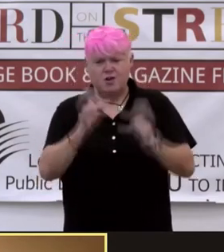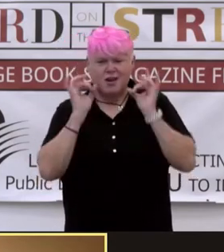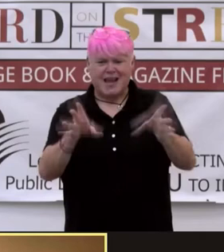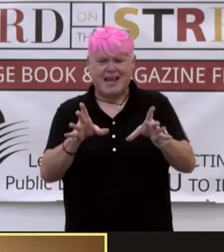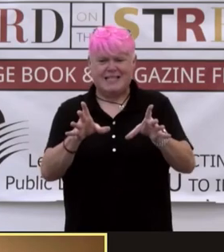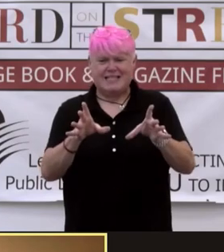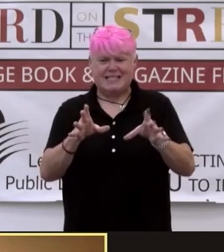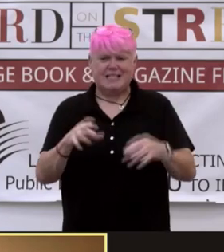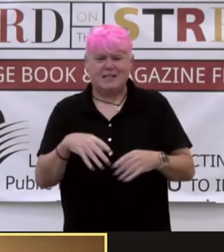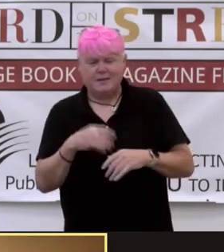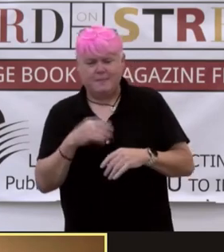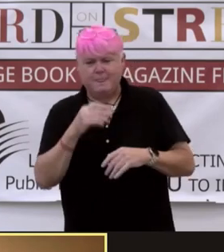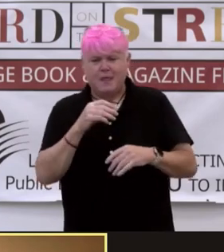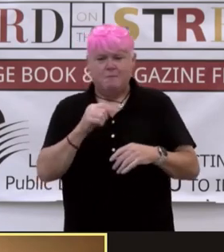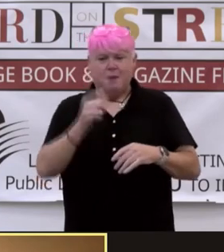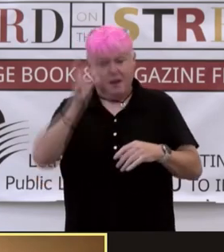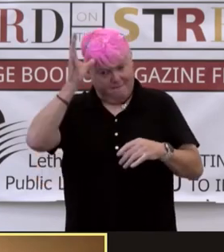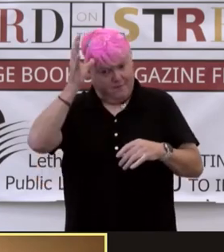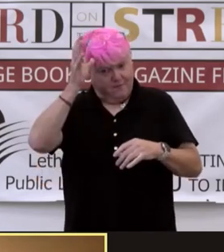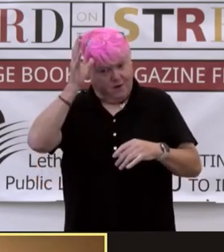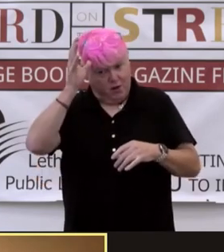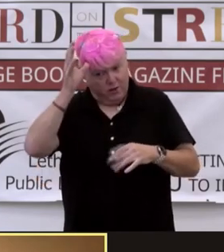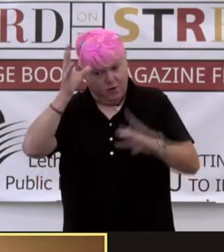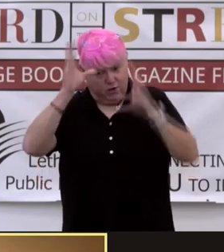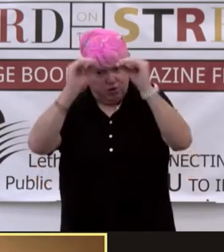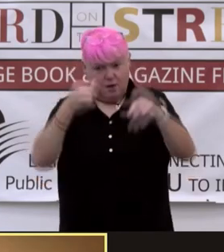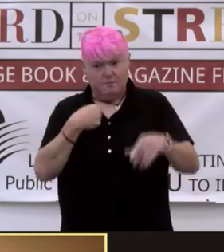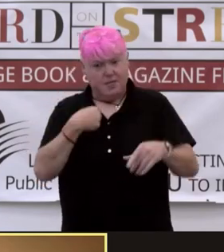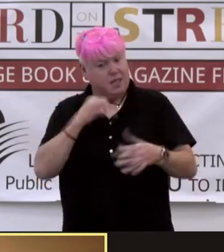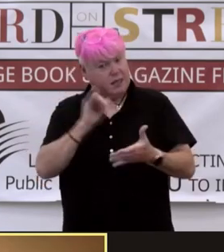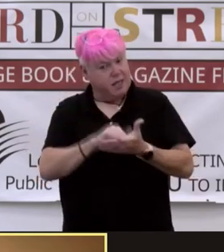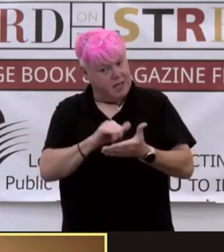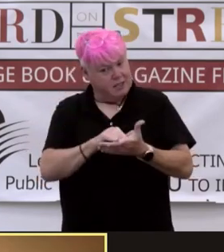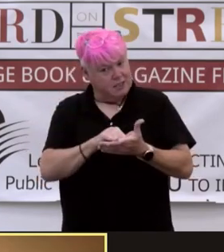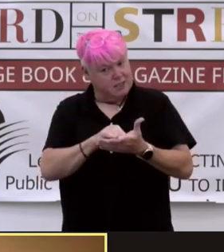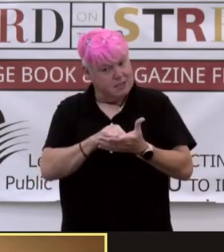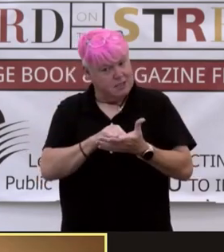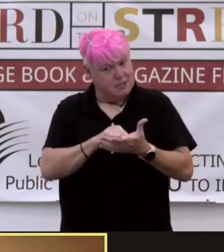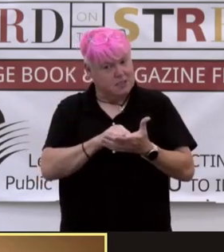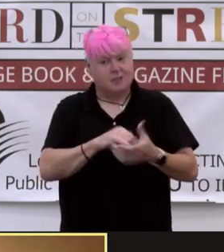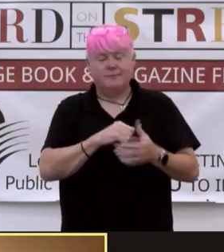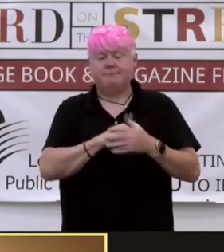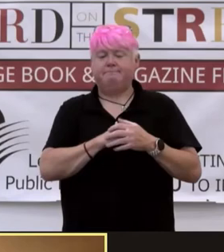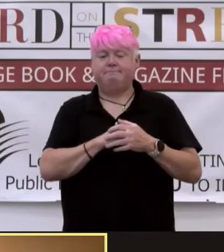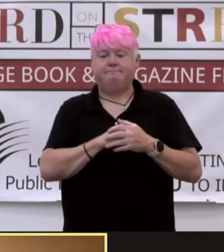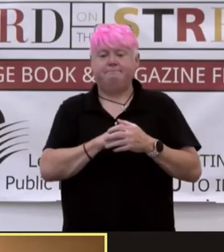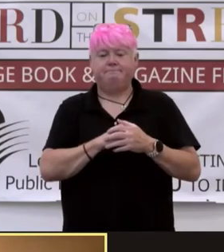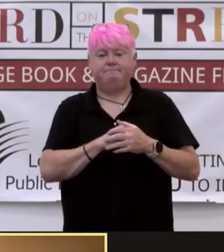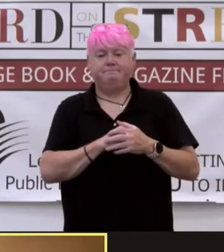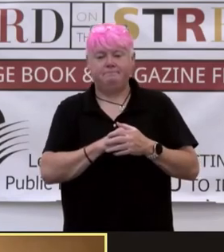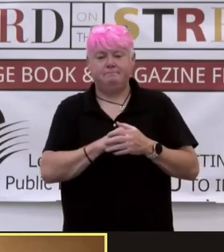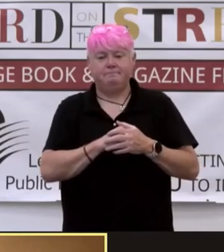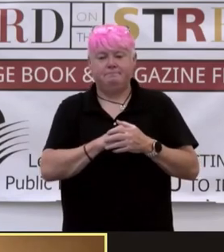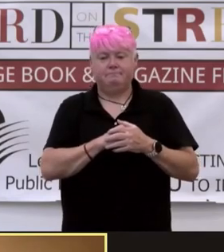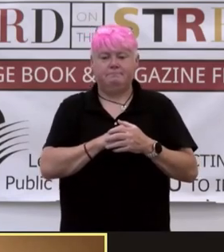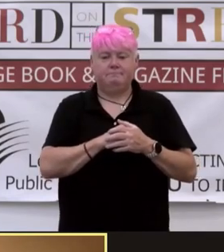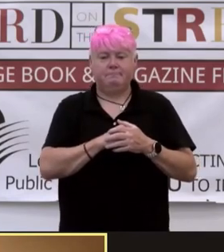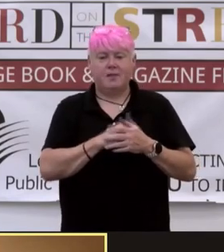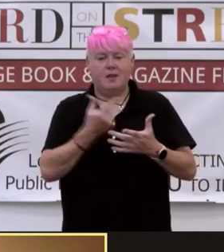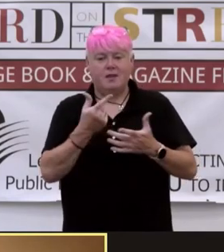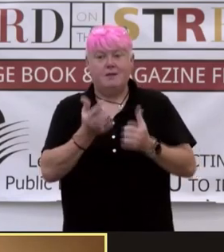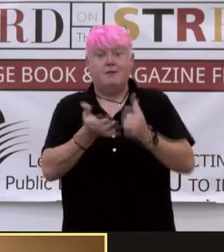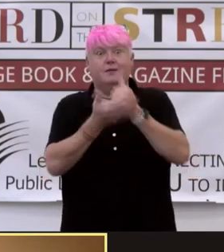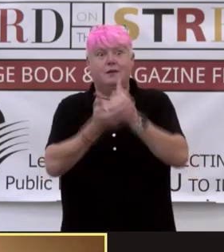My father taught me that. Didn't yours. Sunaina has no response to that question. Okay, that was a bit heavy.